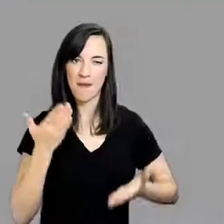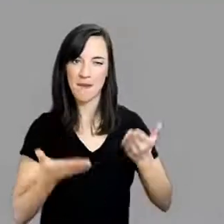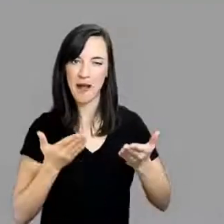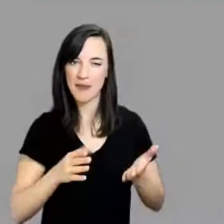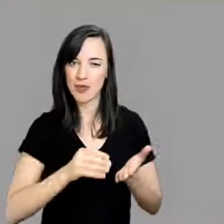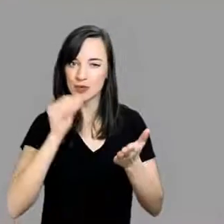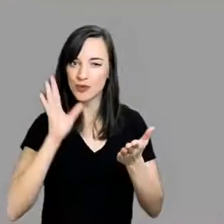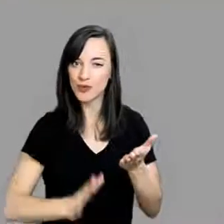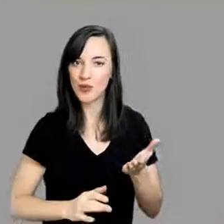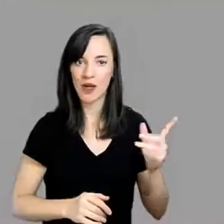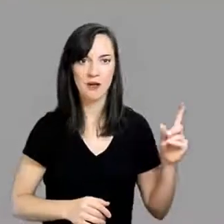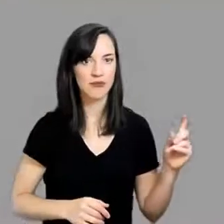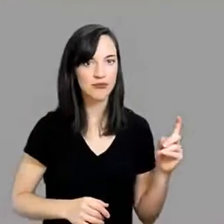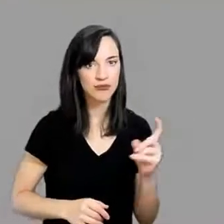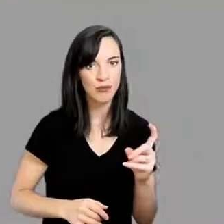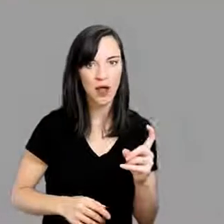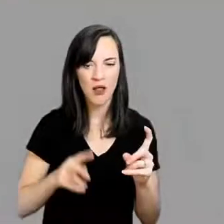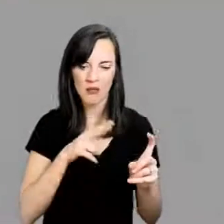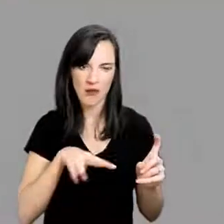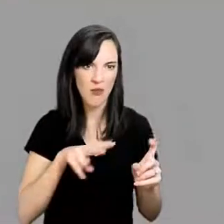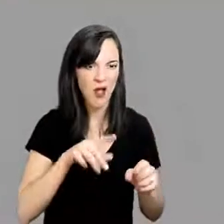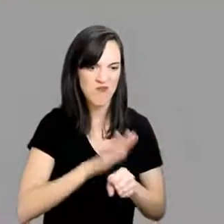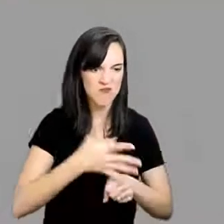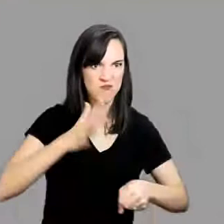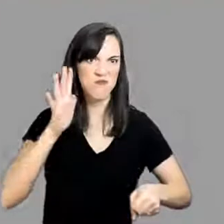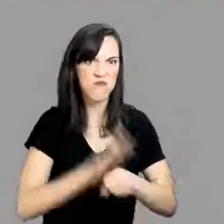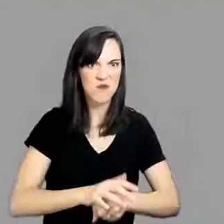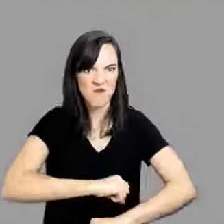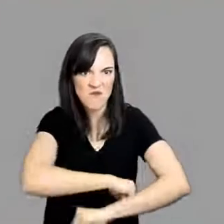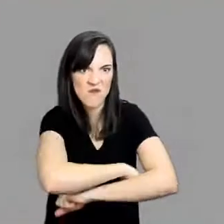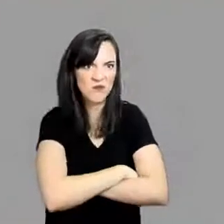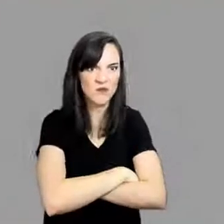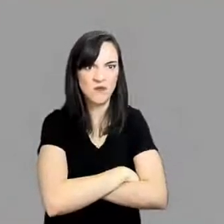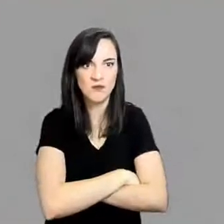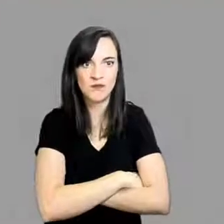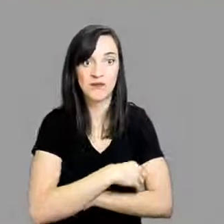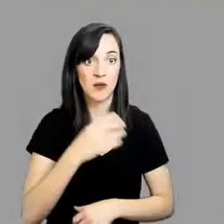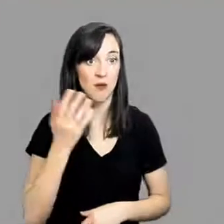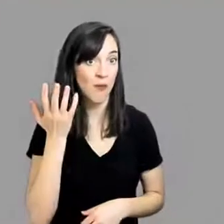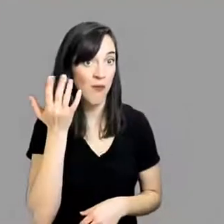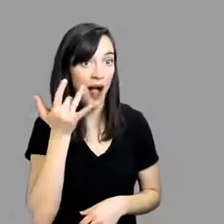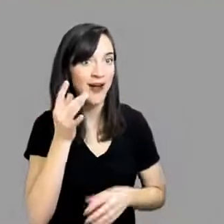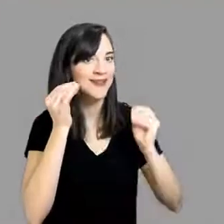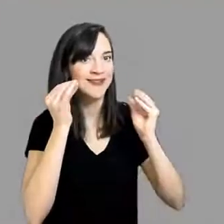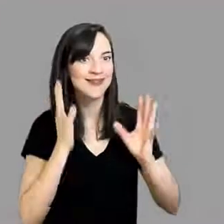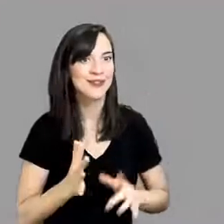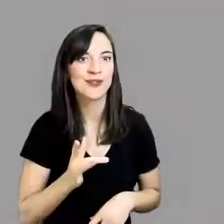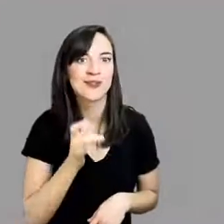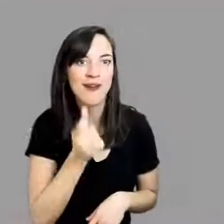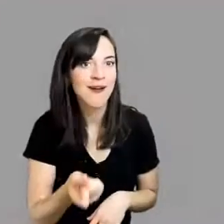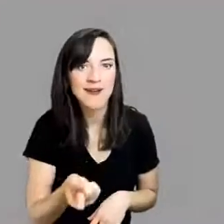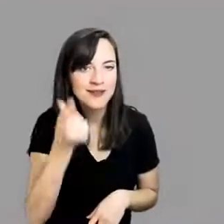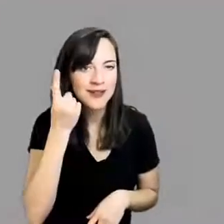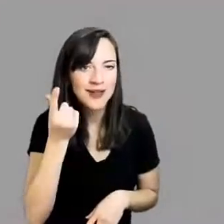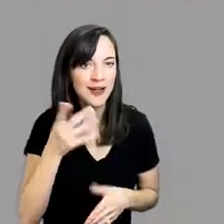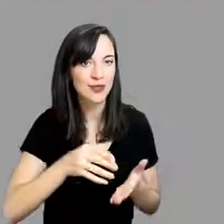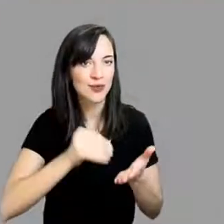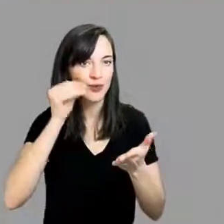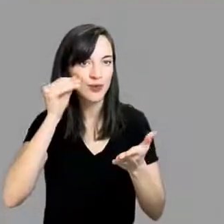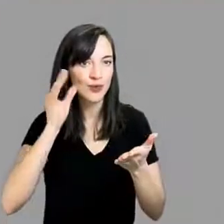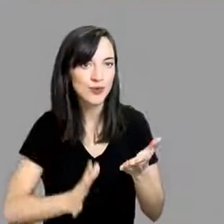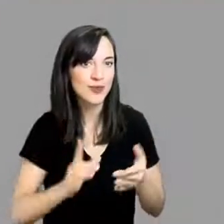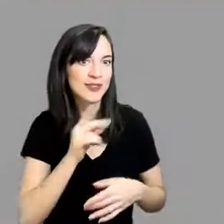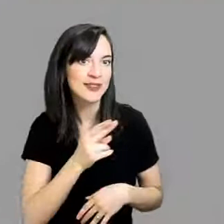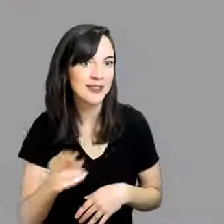needs. Perhaps you have a student who would walk into that classroom and immediately be aggressive. And no one is sure